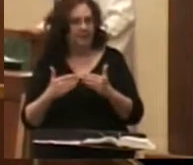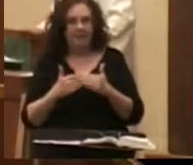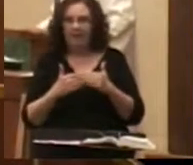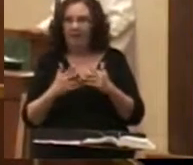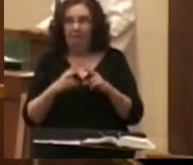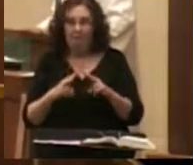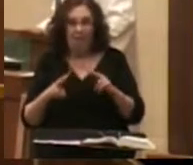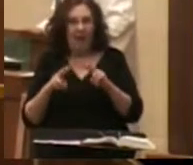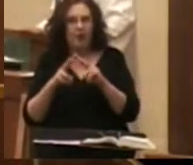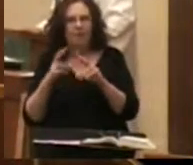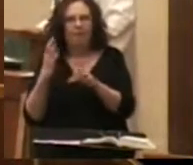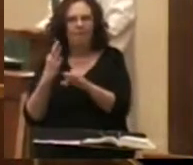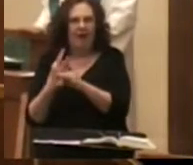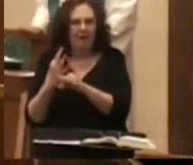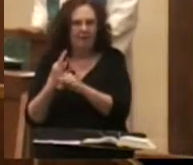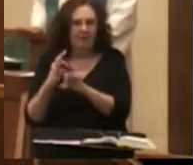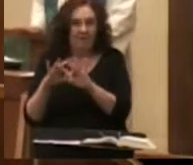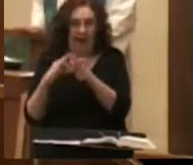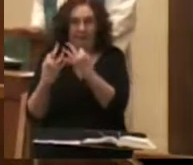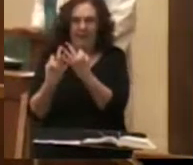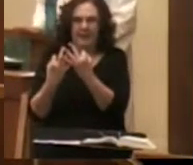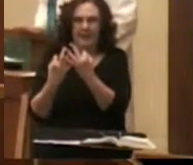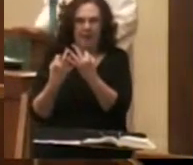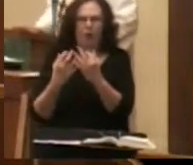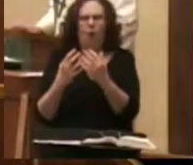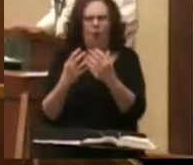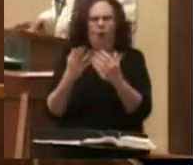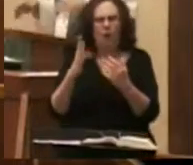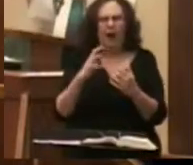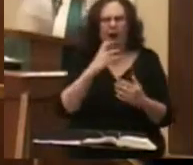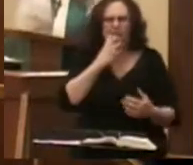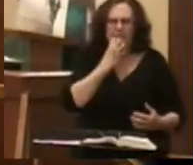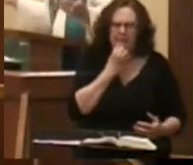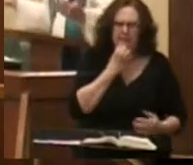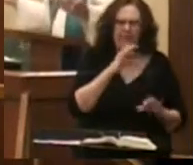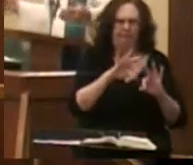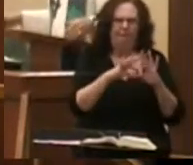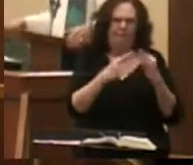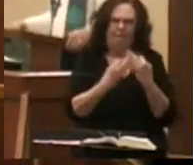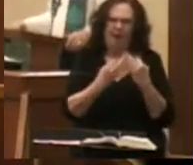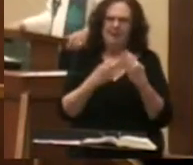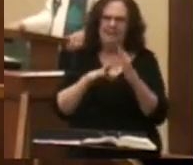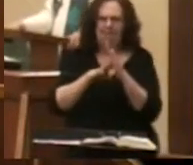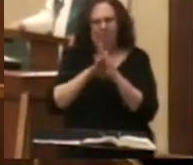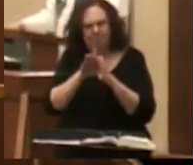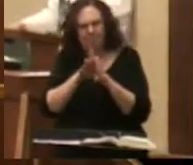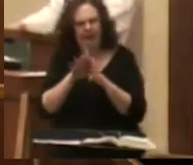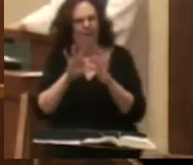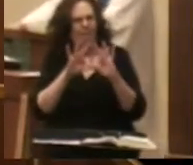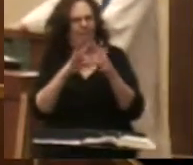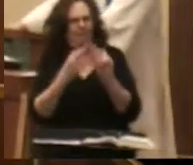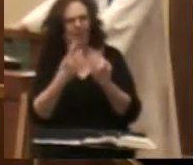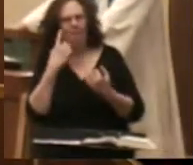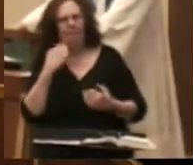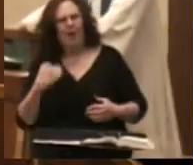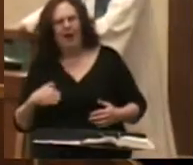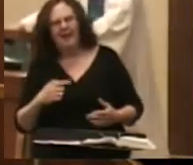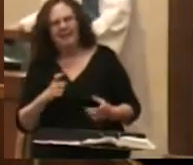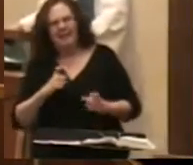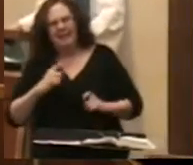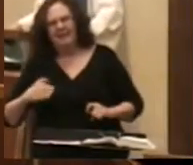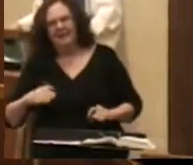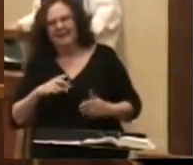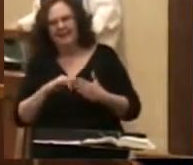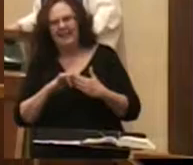family which God values highly in fact God designed this family structure and gives it to us as a